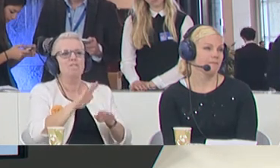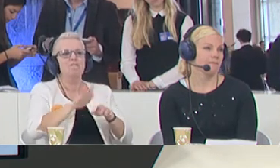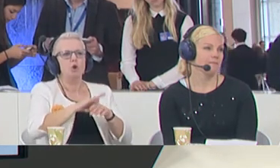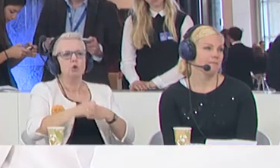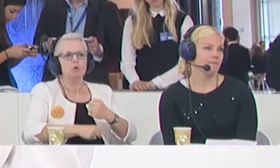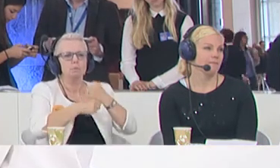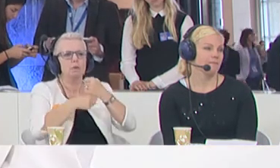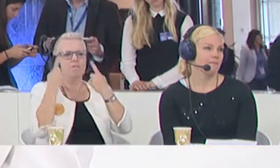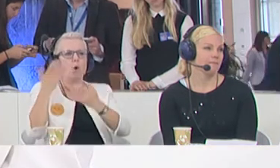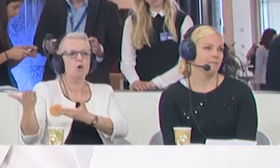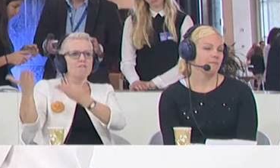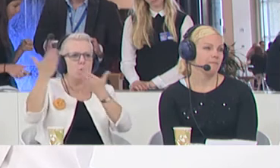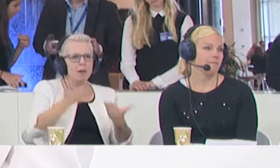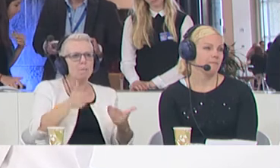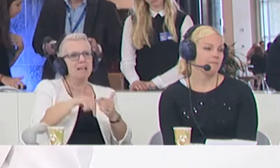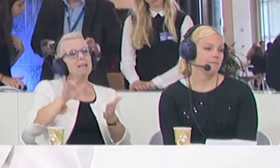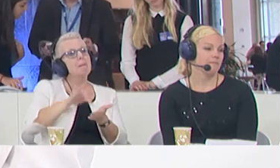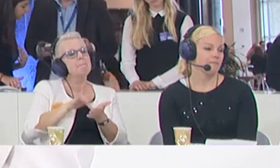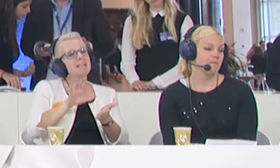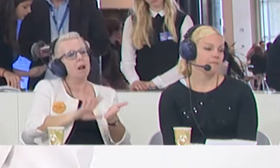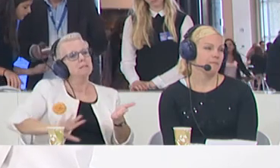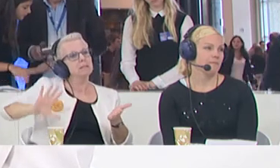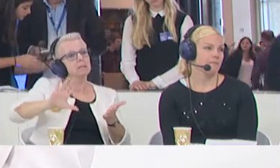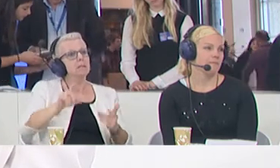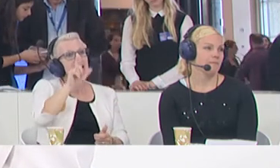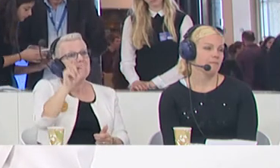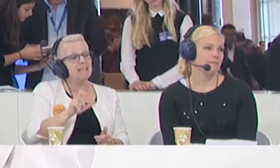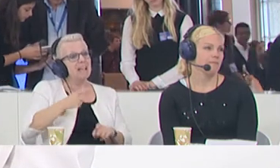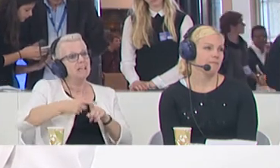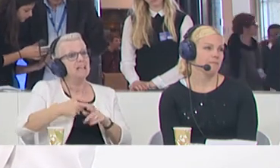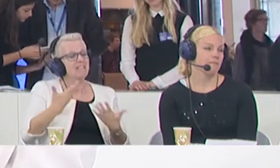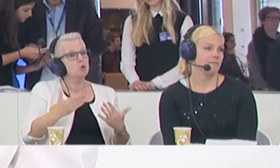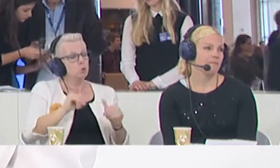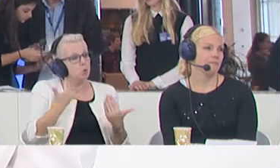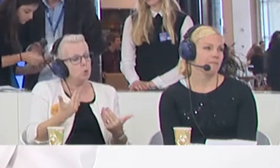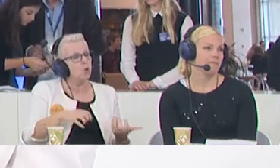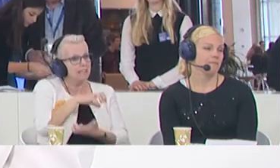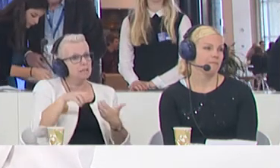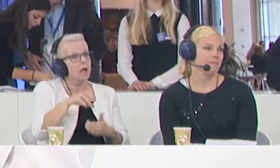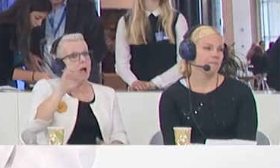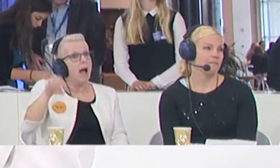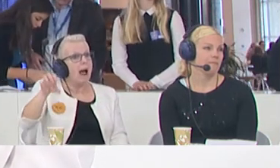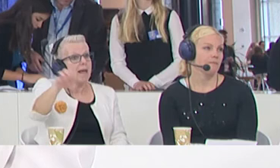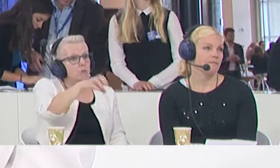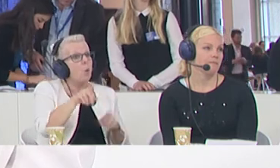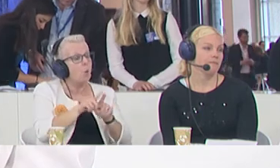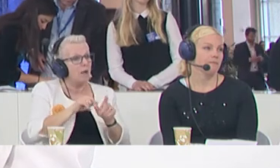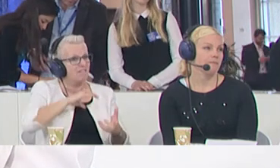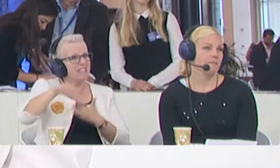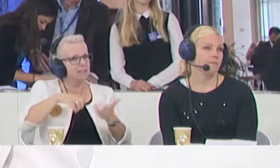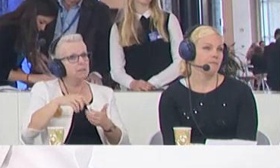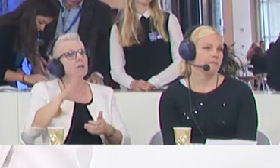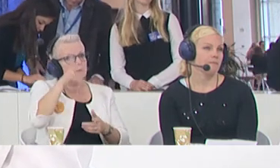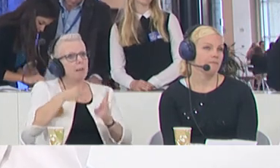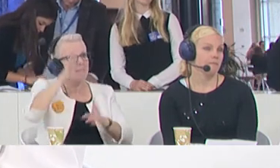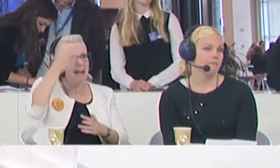reception right now in the Mediterranean. Greece and Italy are facing a humanitarian crisis. The islands in Greece are facing a crisis, and there will be more